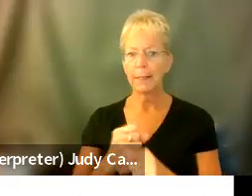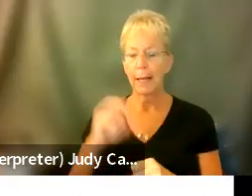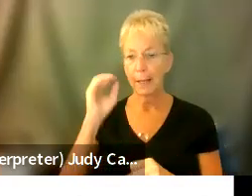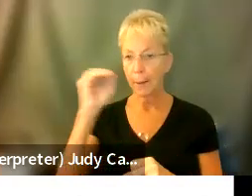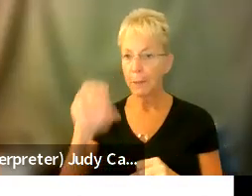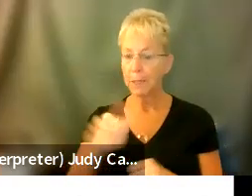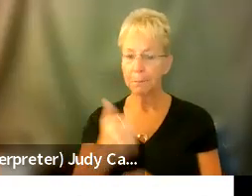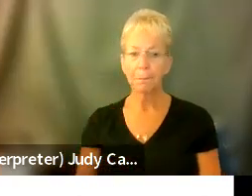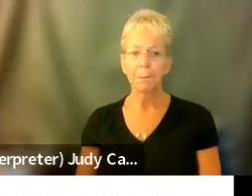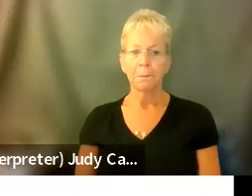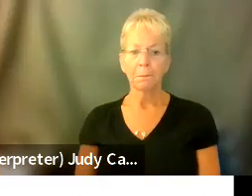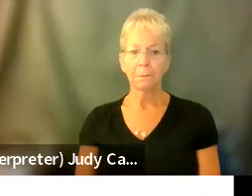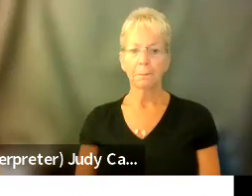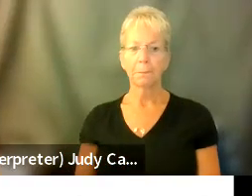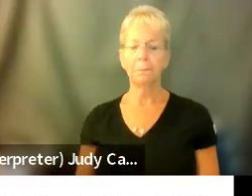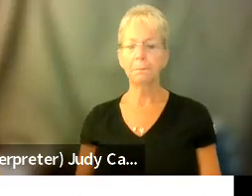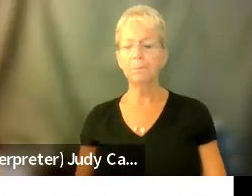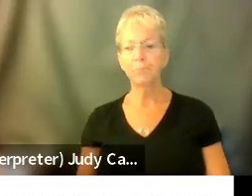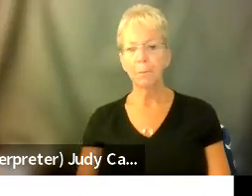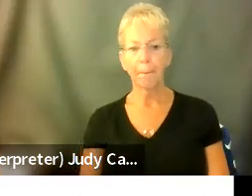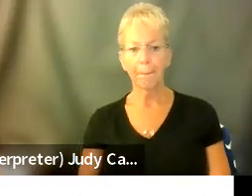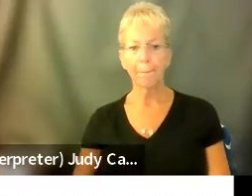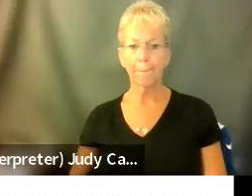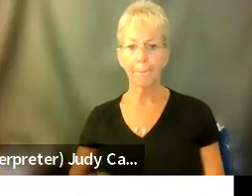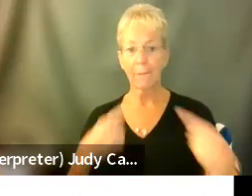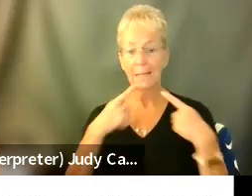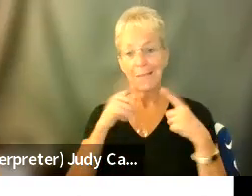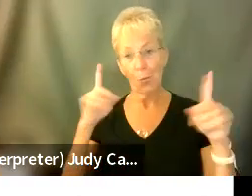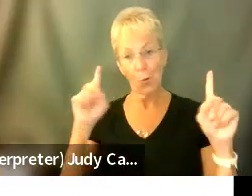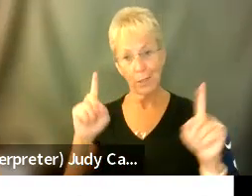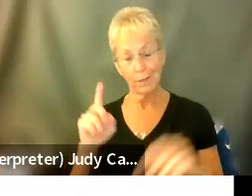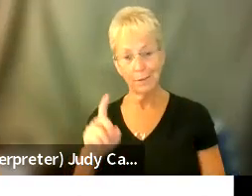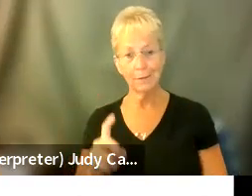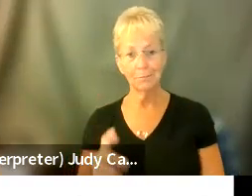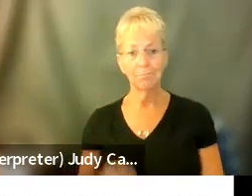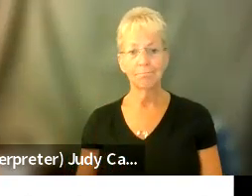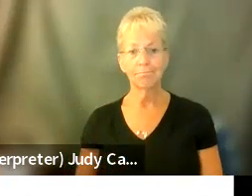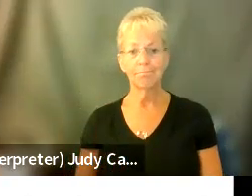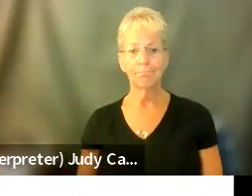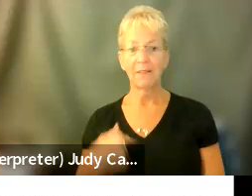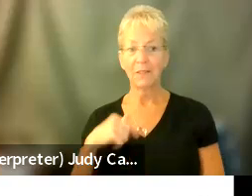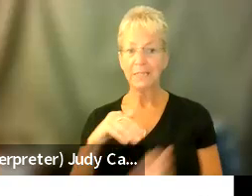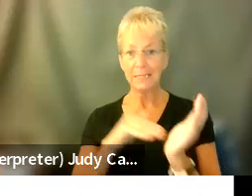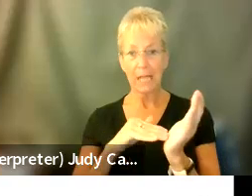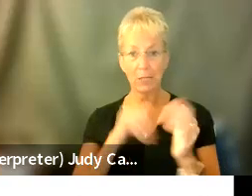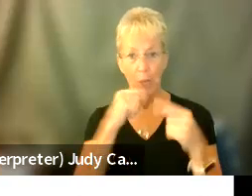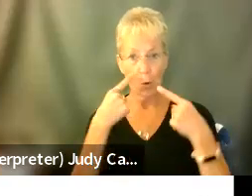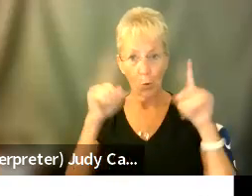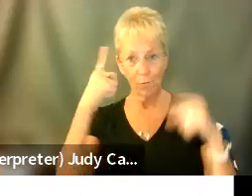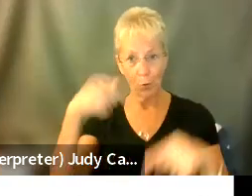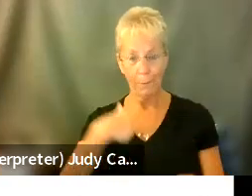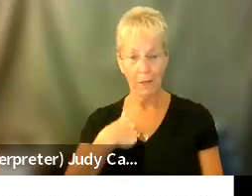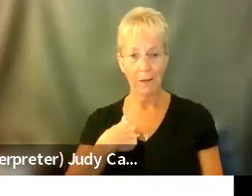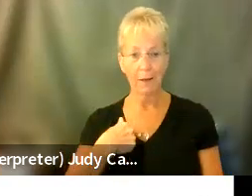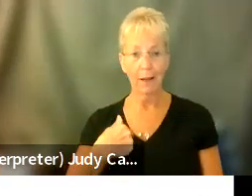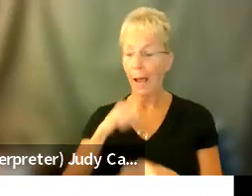Um, because it just wasn't working. And I said, this, this physician is not working for me. I'm not